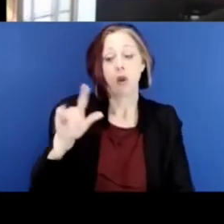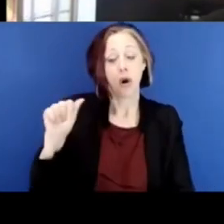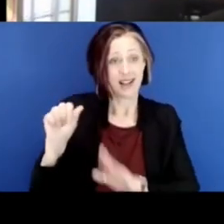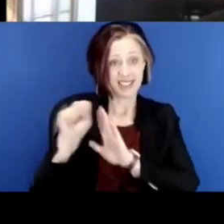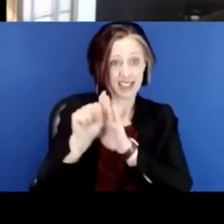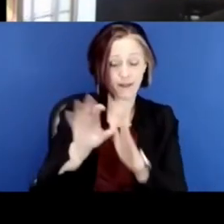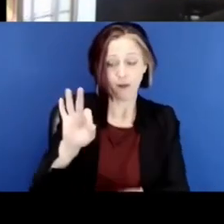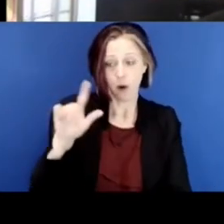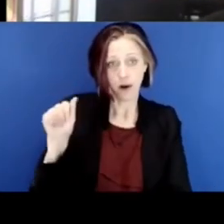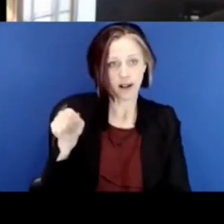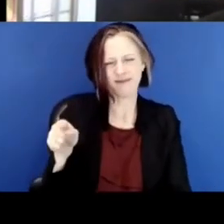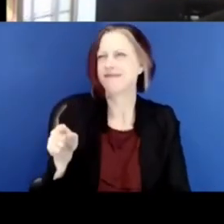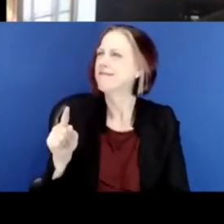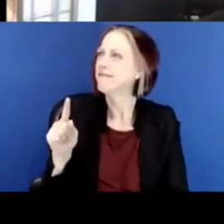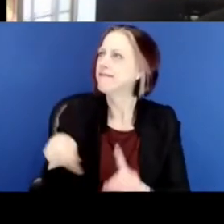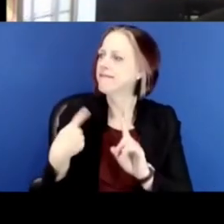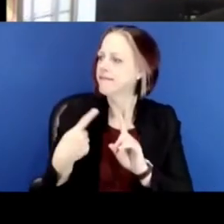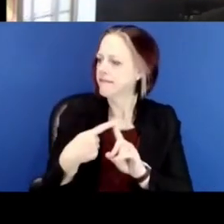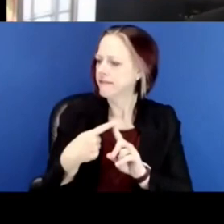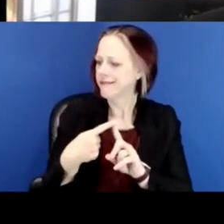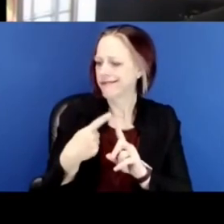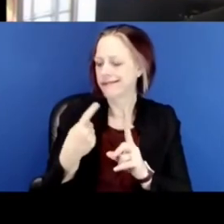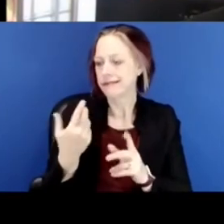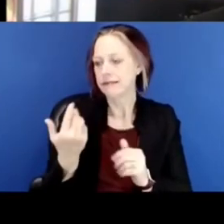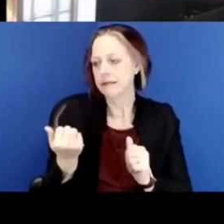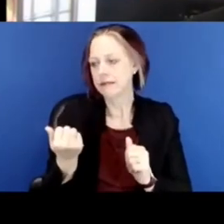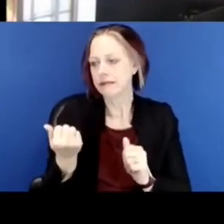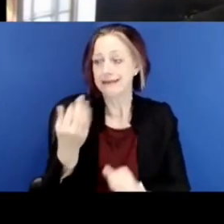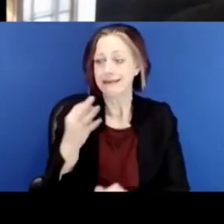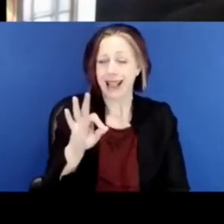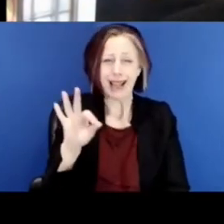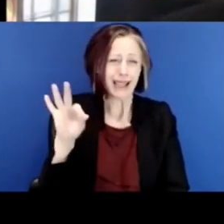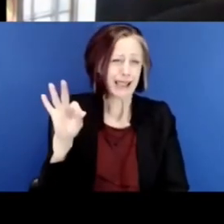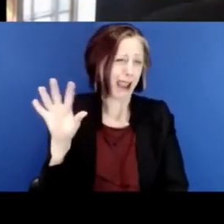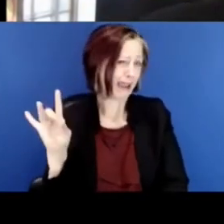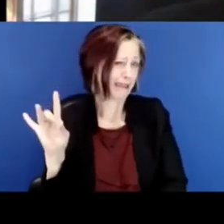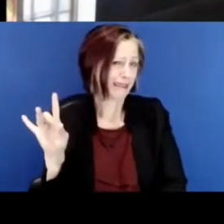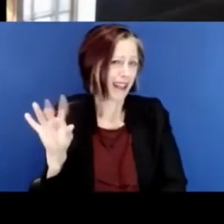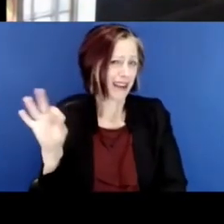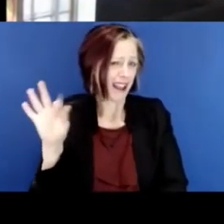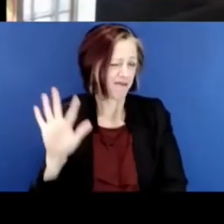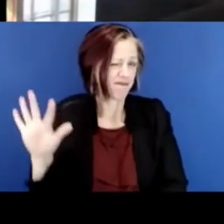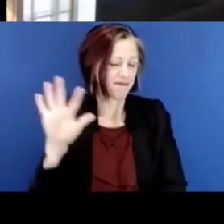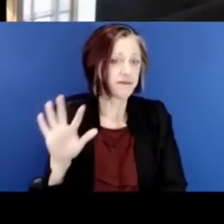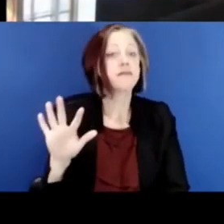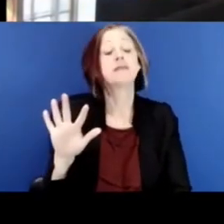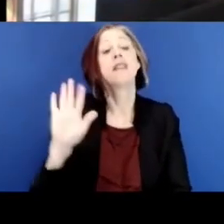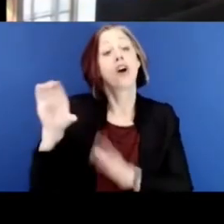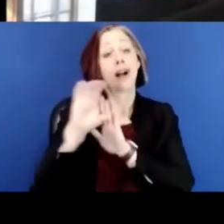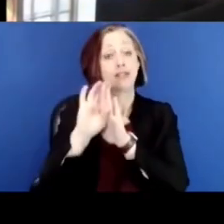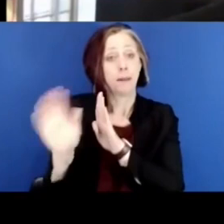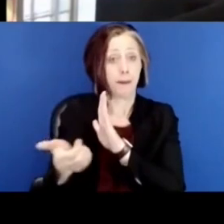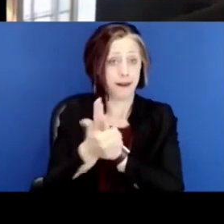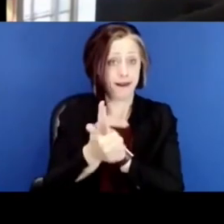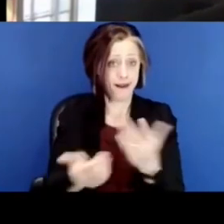back in the late 90s, 98, 99, amended its constitution.